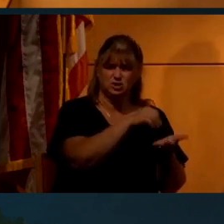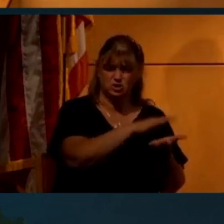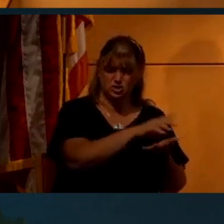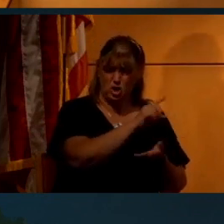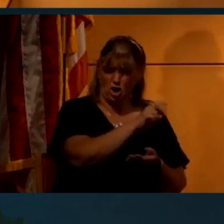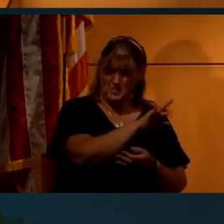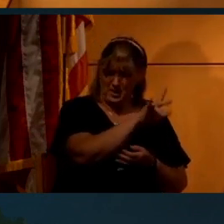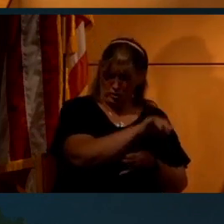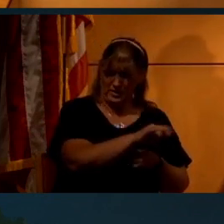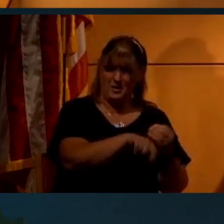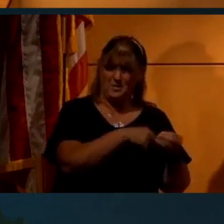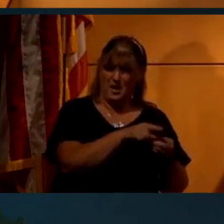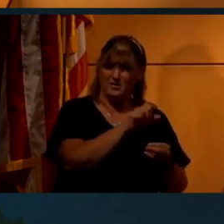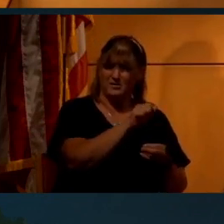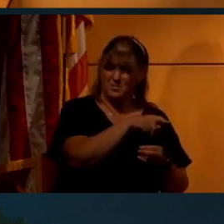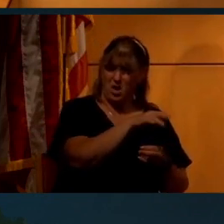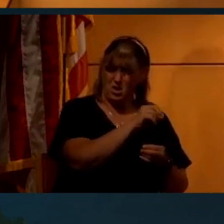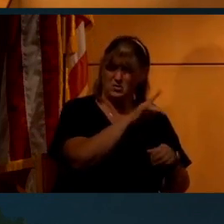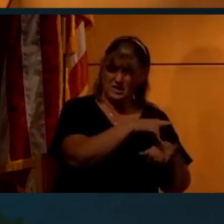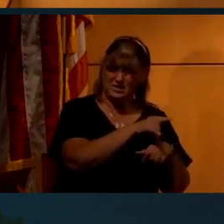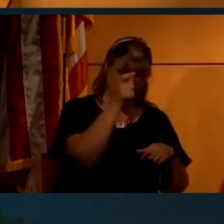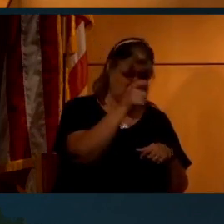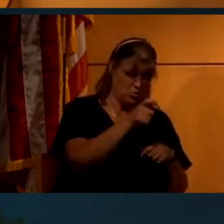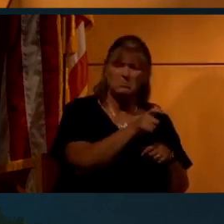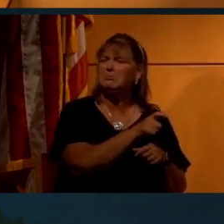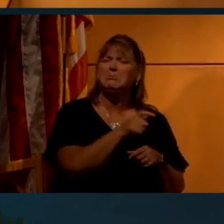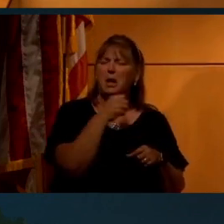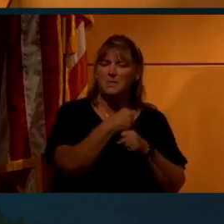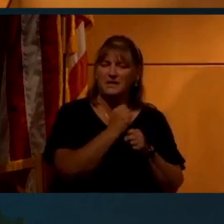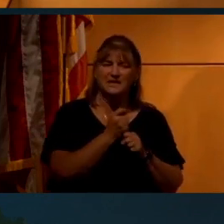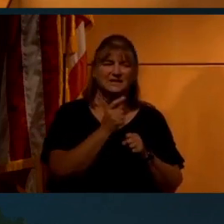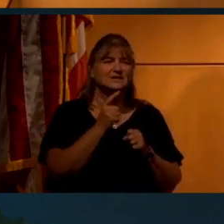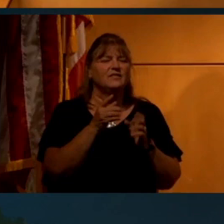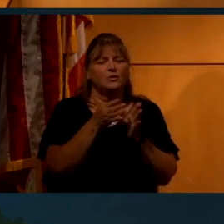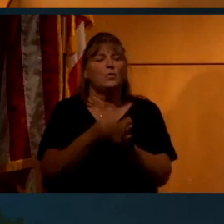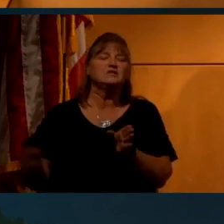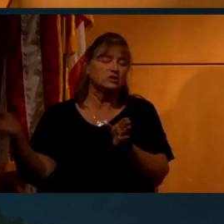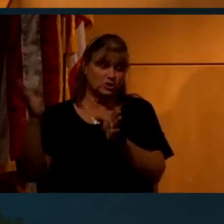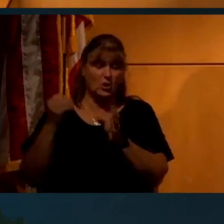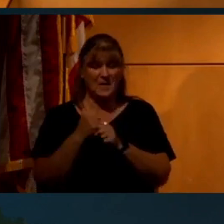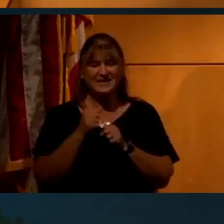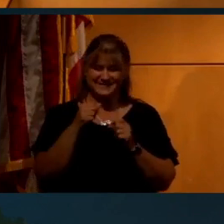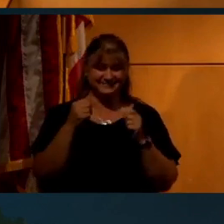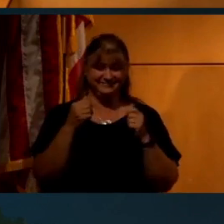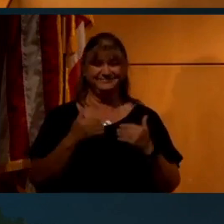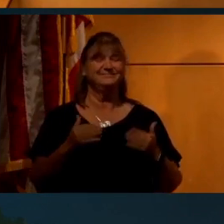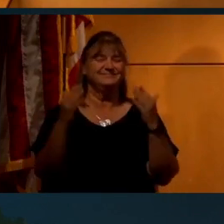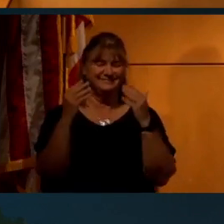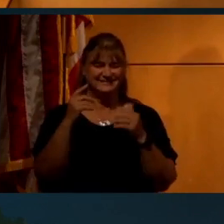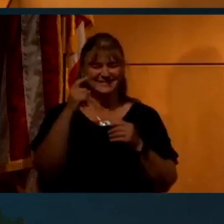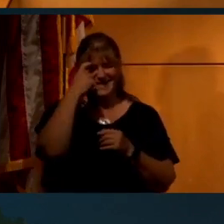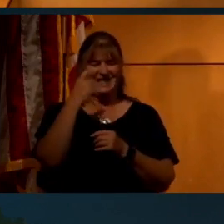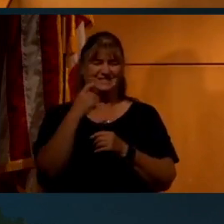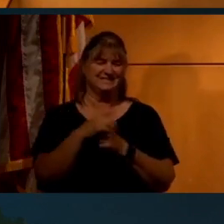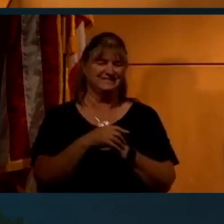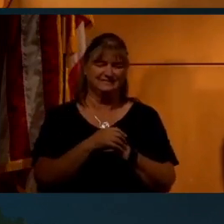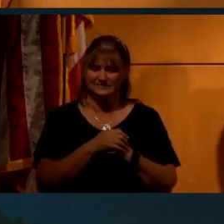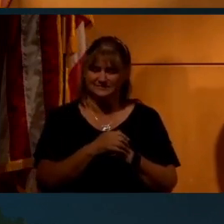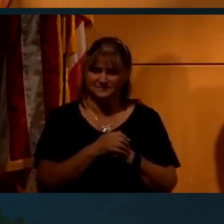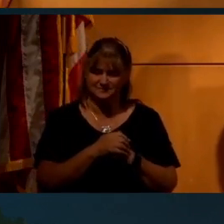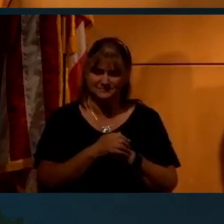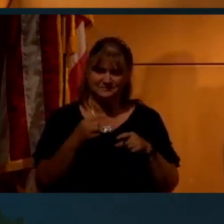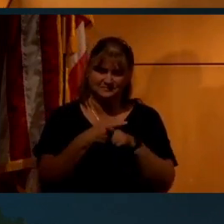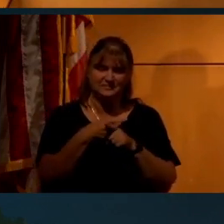whatsoever. And yet makes almost more sense than anything else they talk about in whole show. Now you want conspiracy theories.